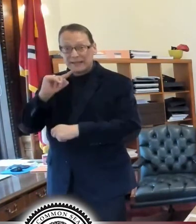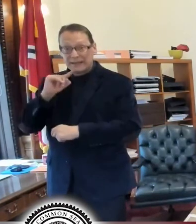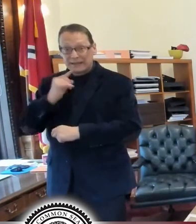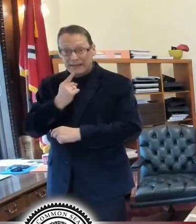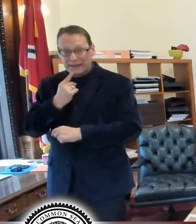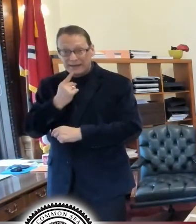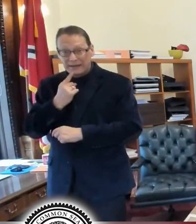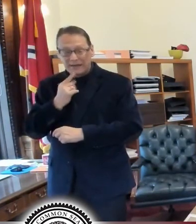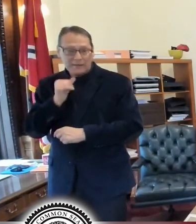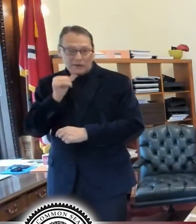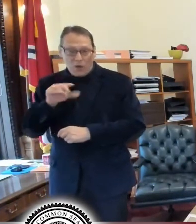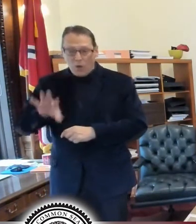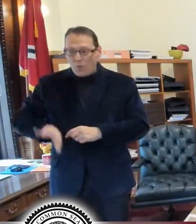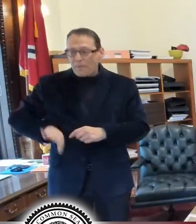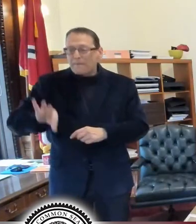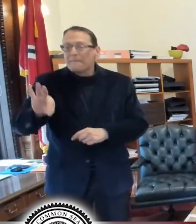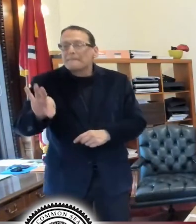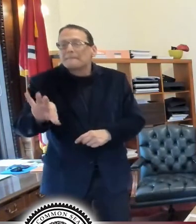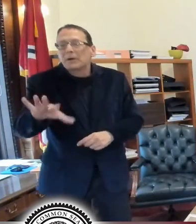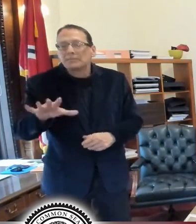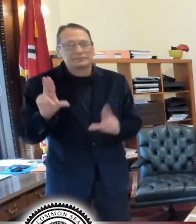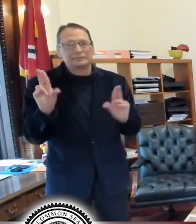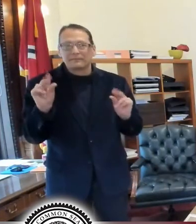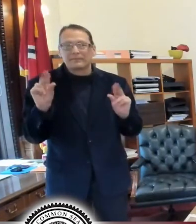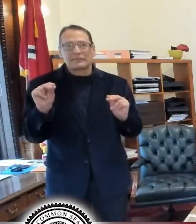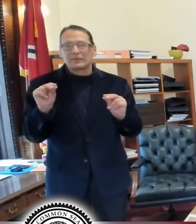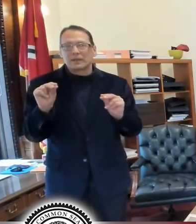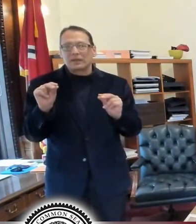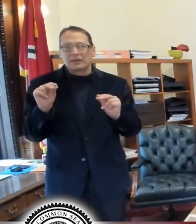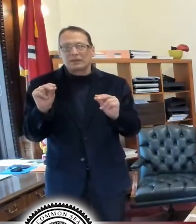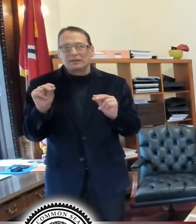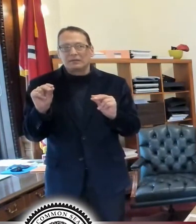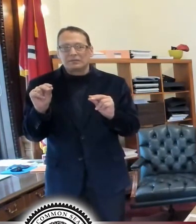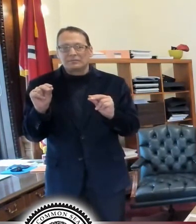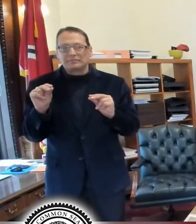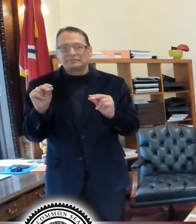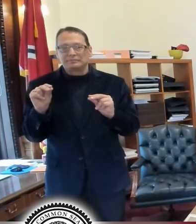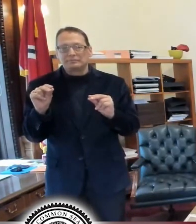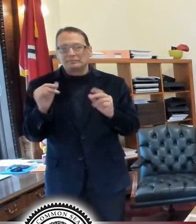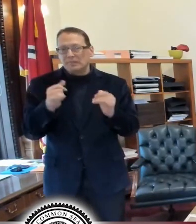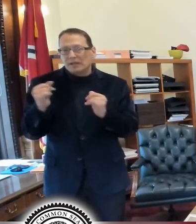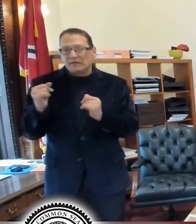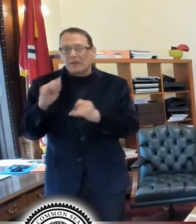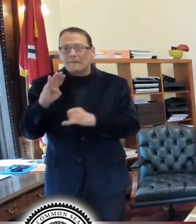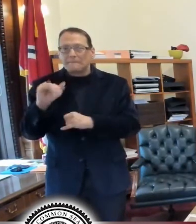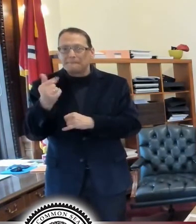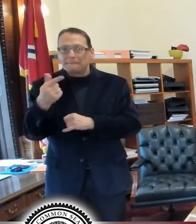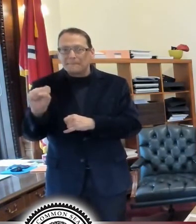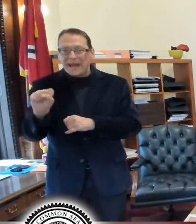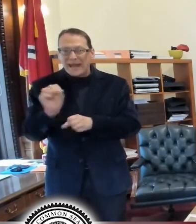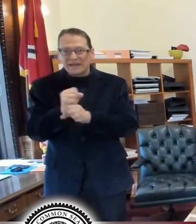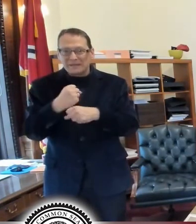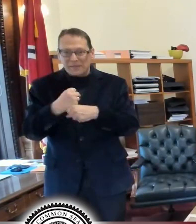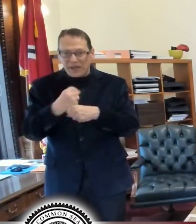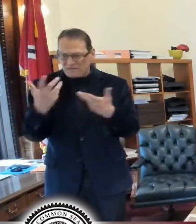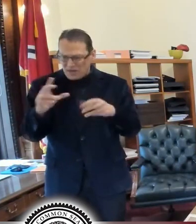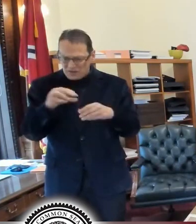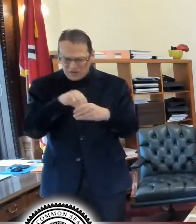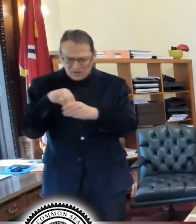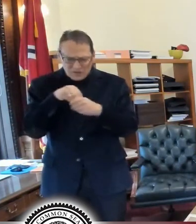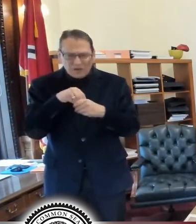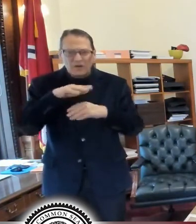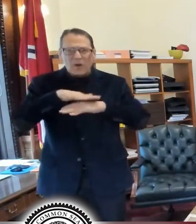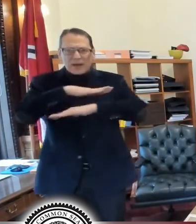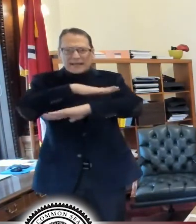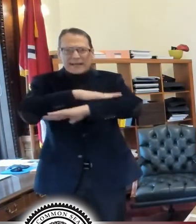a different way, to have, uh, individual little, uh, you know, candy bags made up, maybe sitting on a